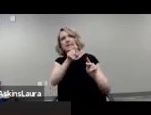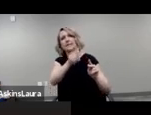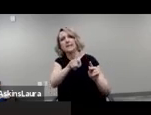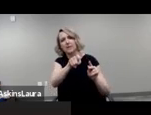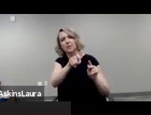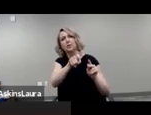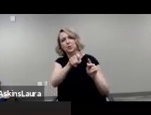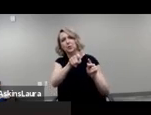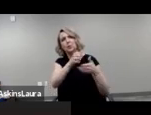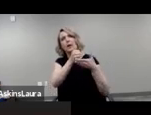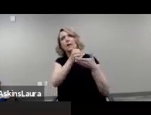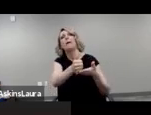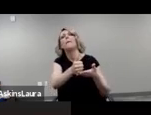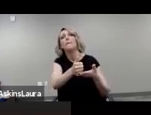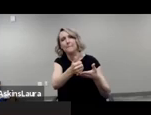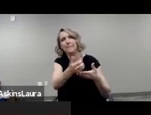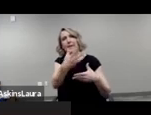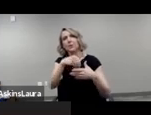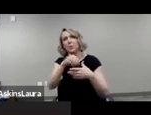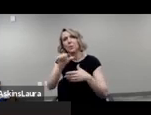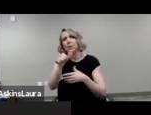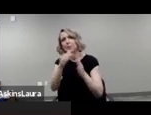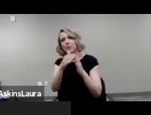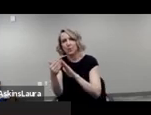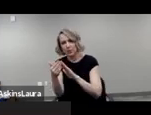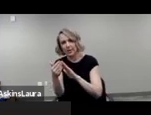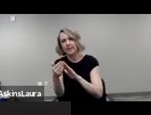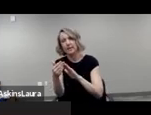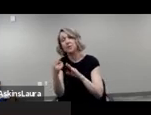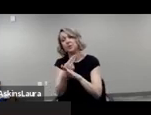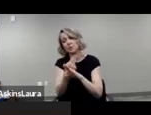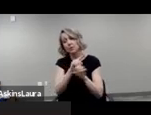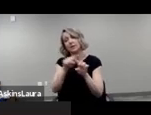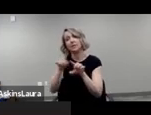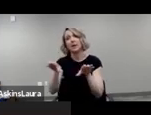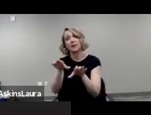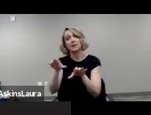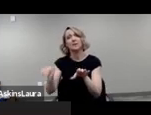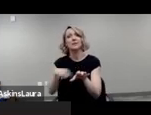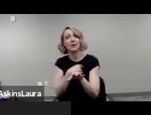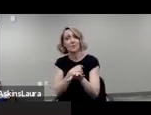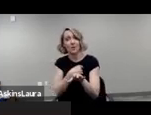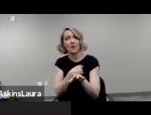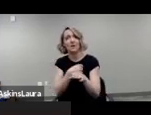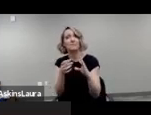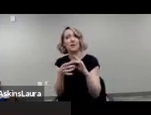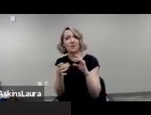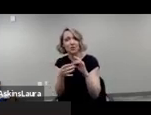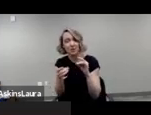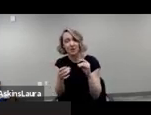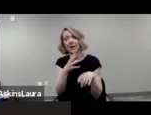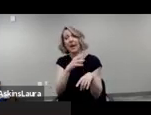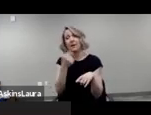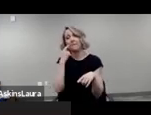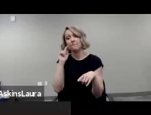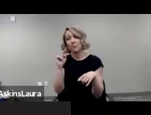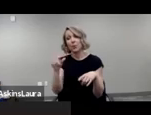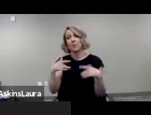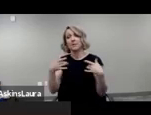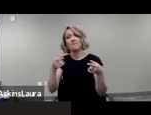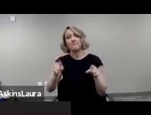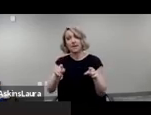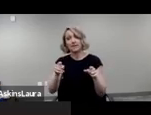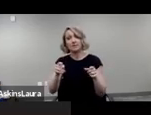becoming inclusive of our community through all of the different activities and events that happen moving forward through